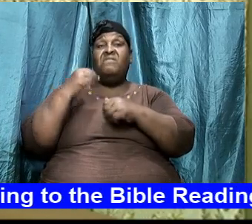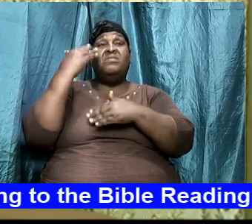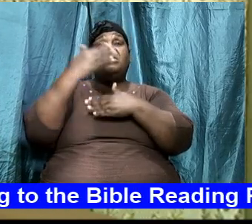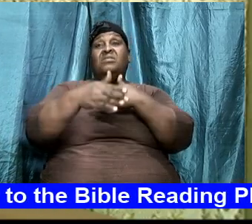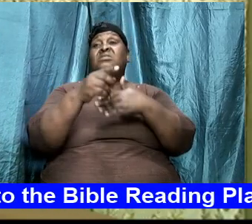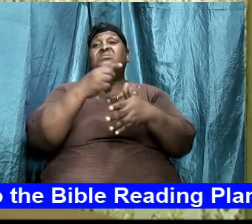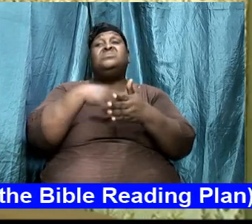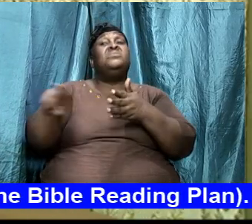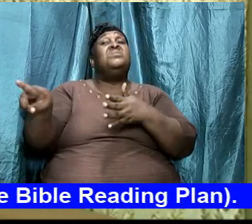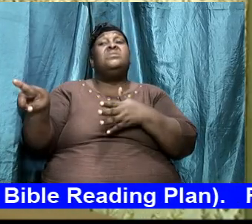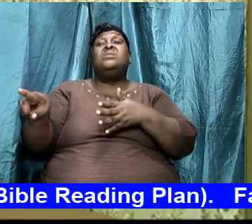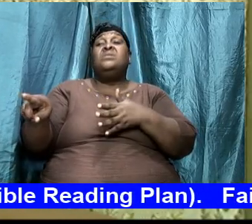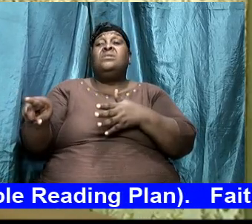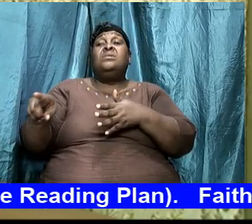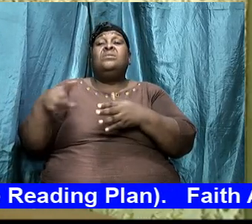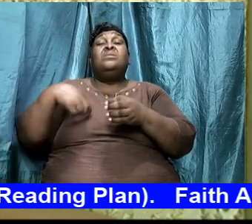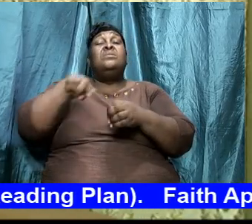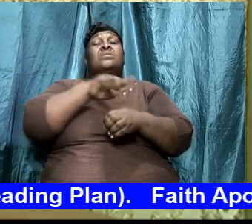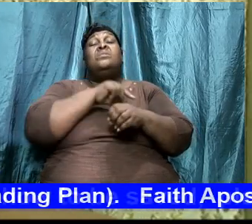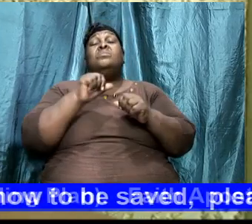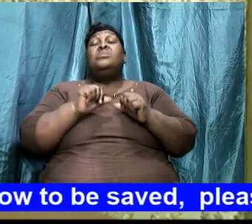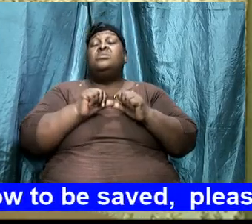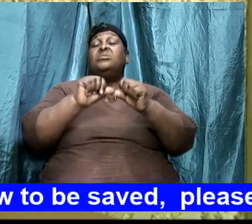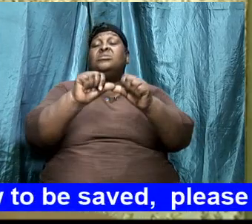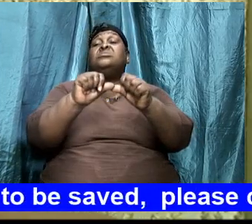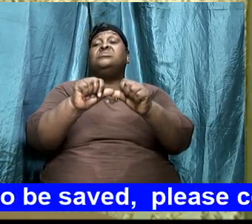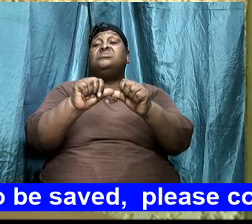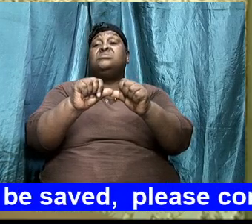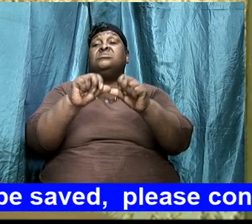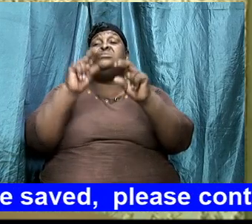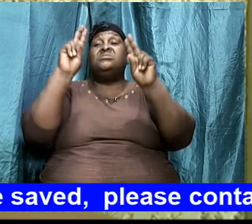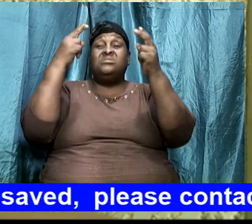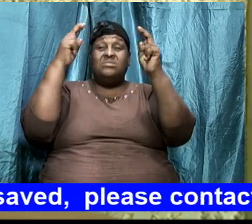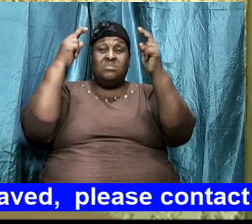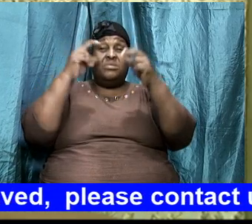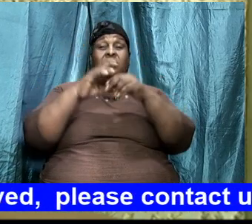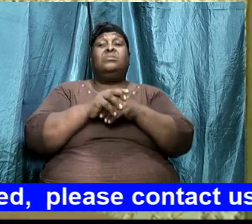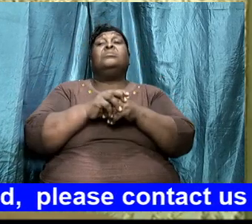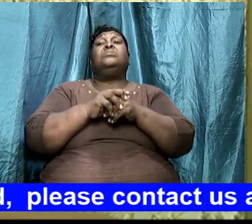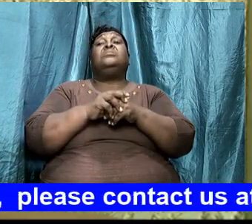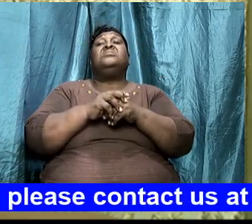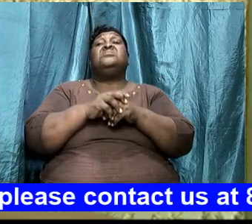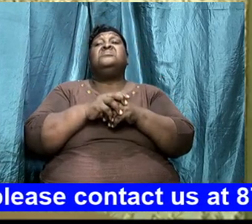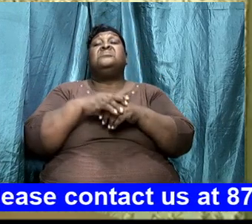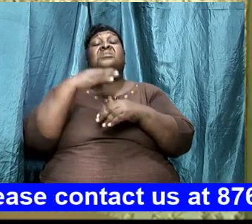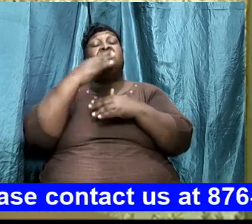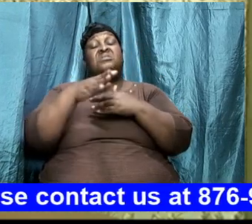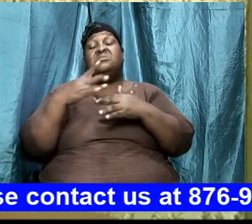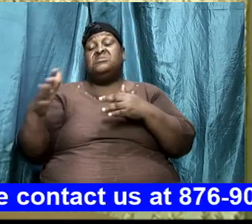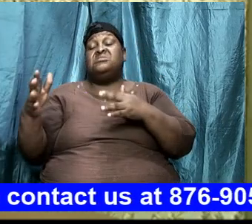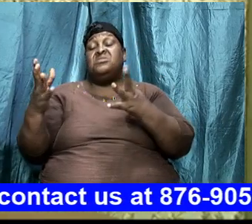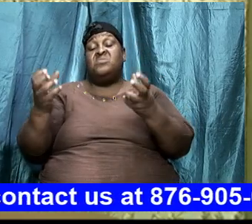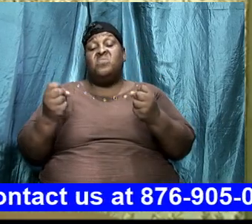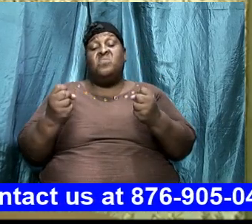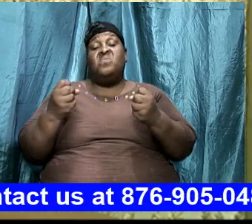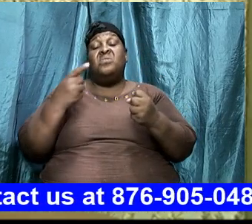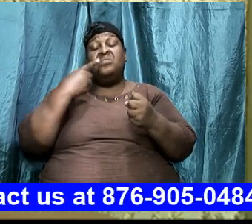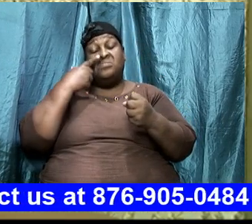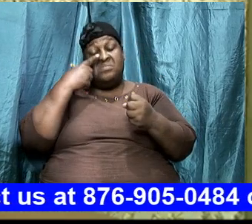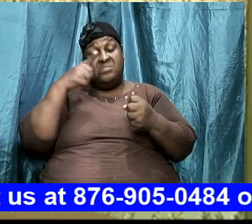week we will continue with this there is a next thing that we want to look at because even David